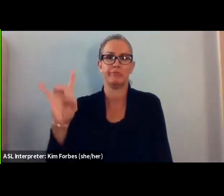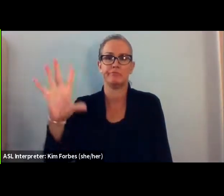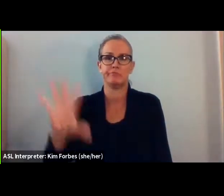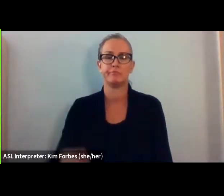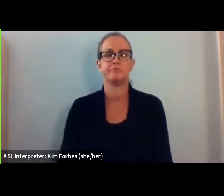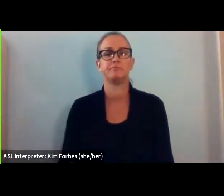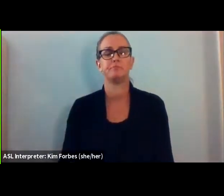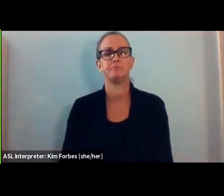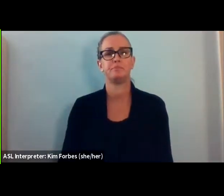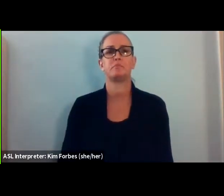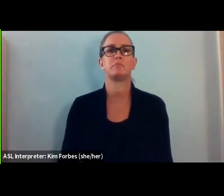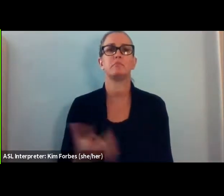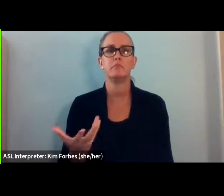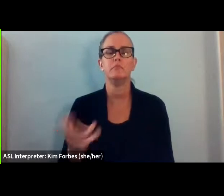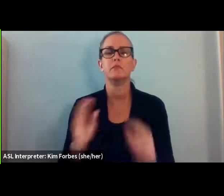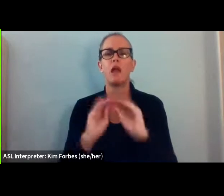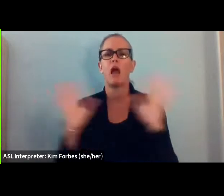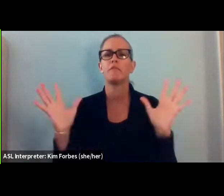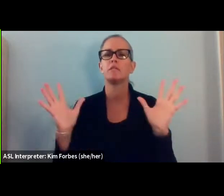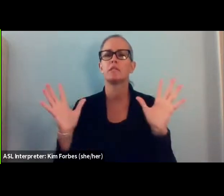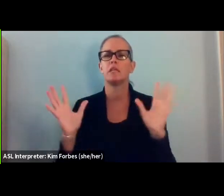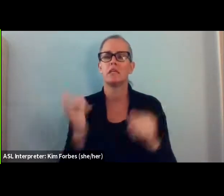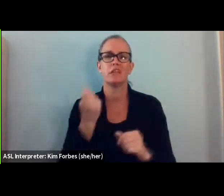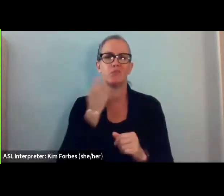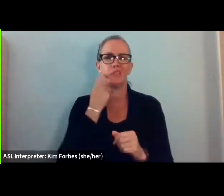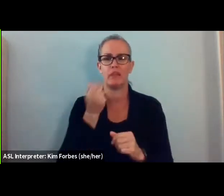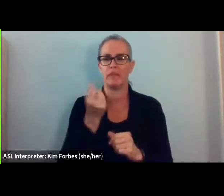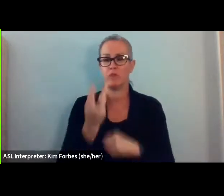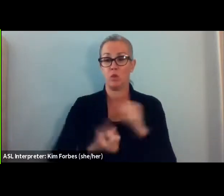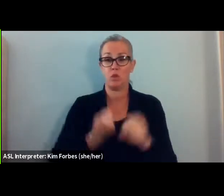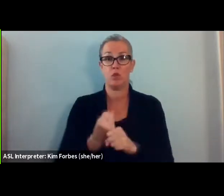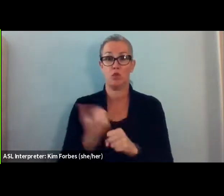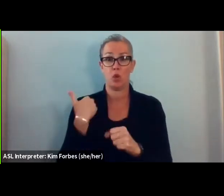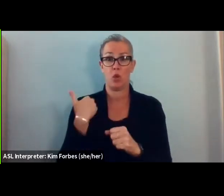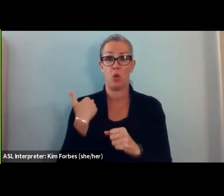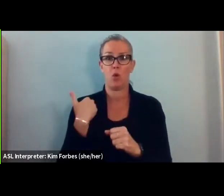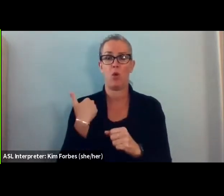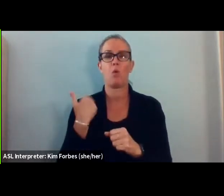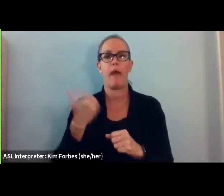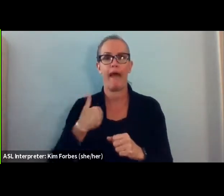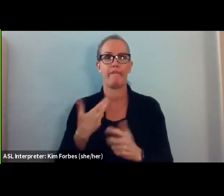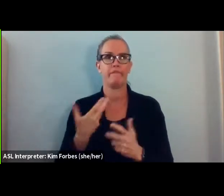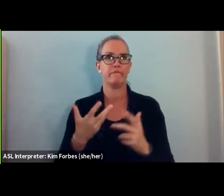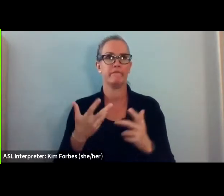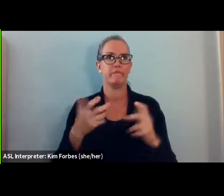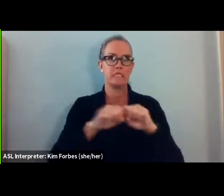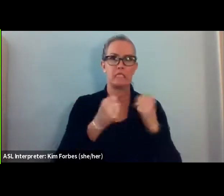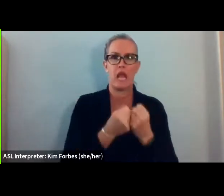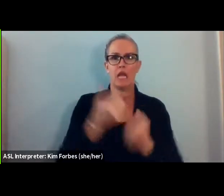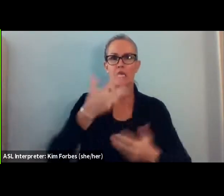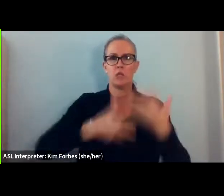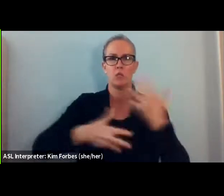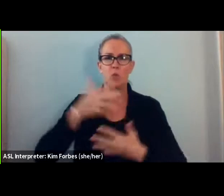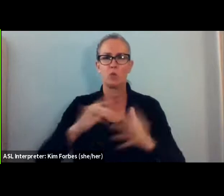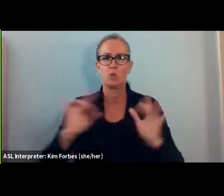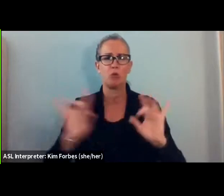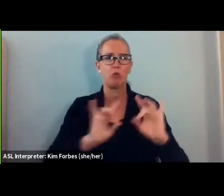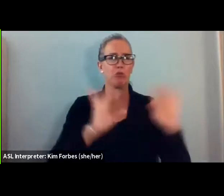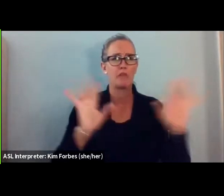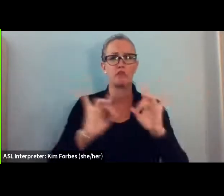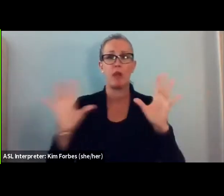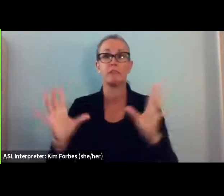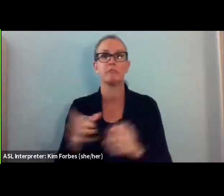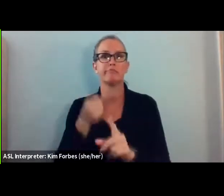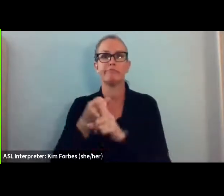And so obviously, a couple of years ago, there was on top of all of these social crises, there were earthquakes